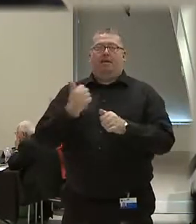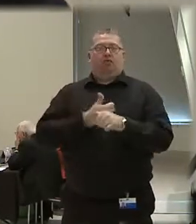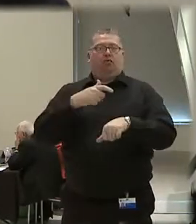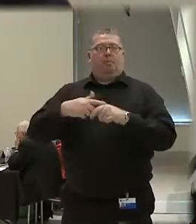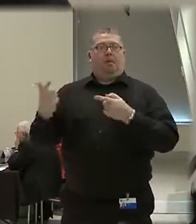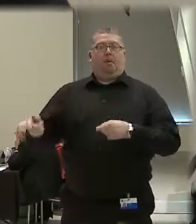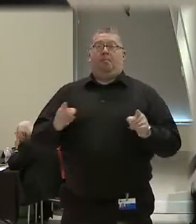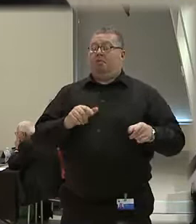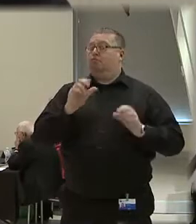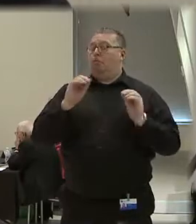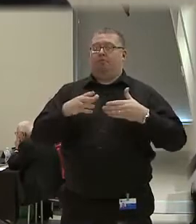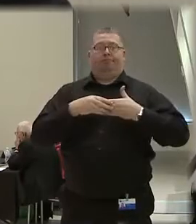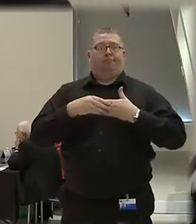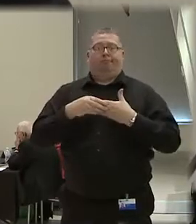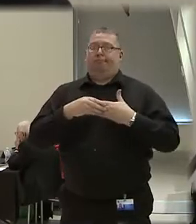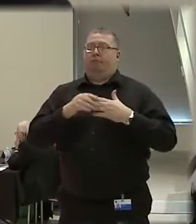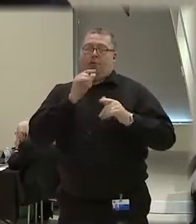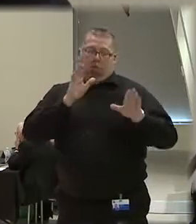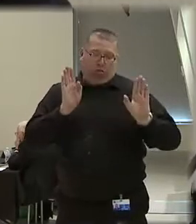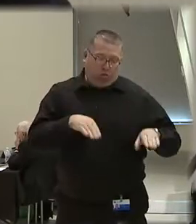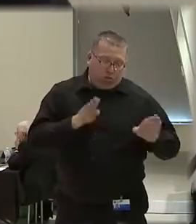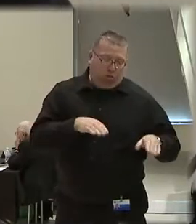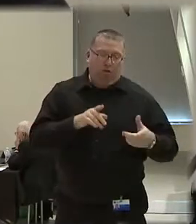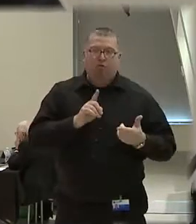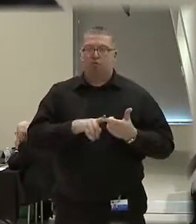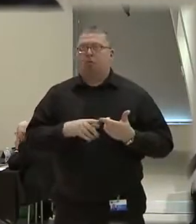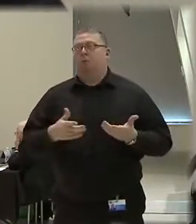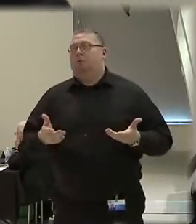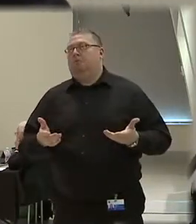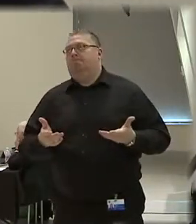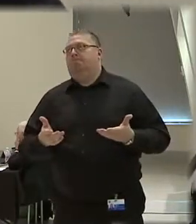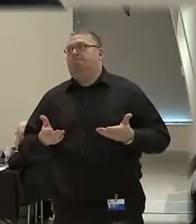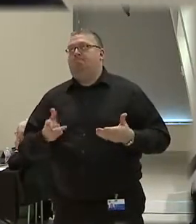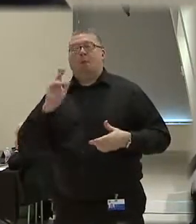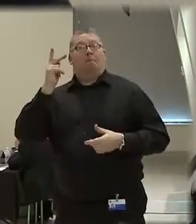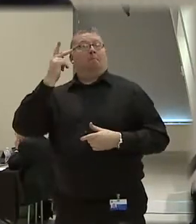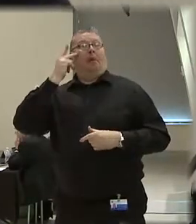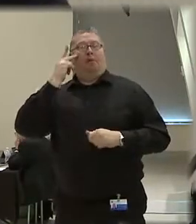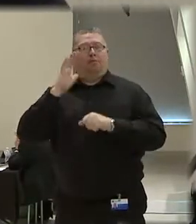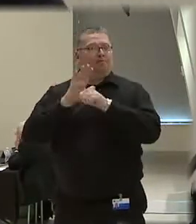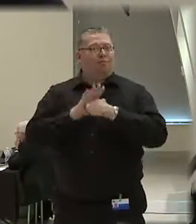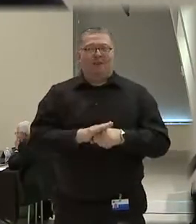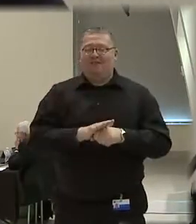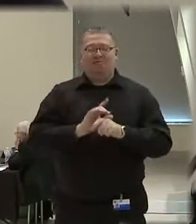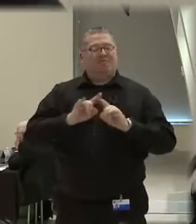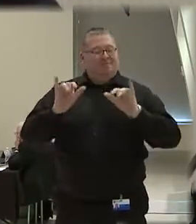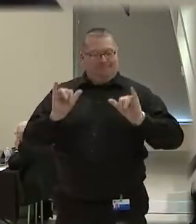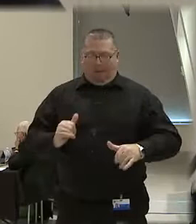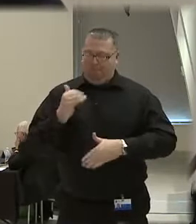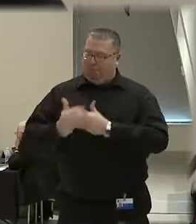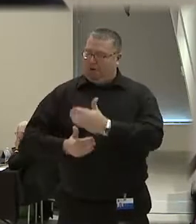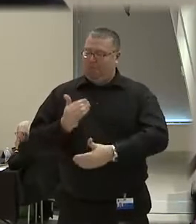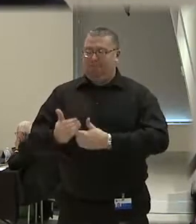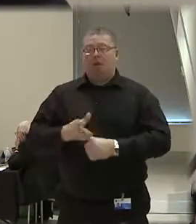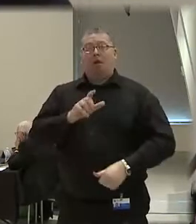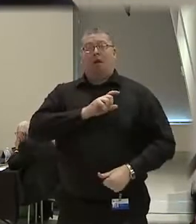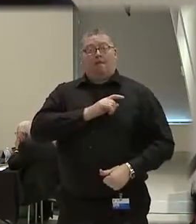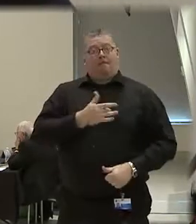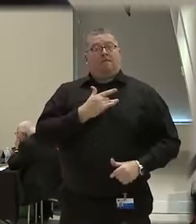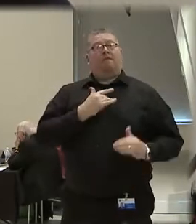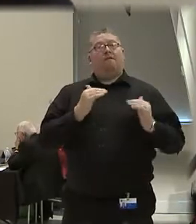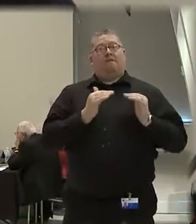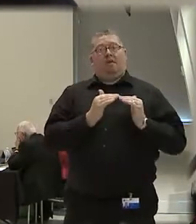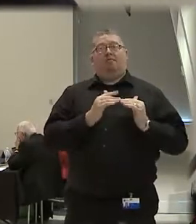It doesn't bend to political pressures. It's the same process. And the officers find it fair.